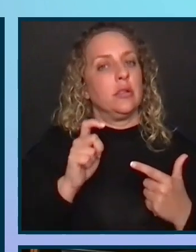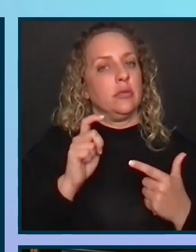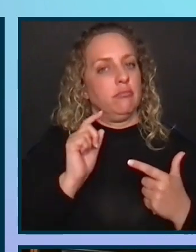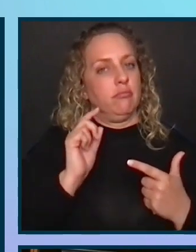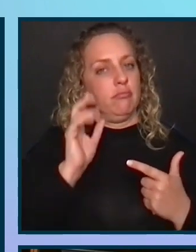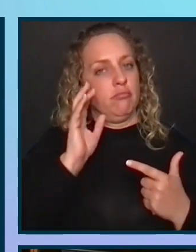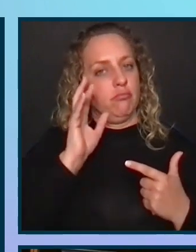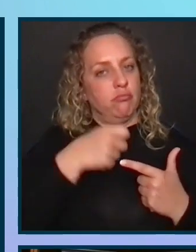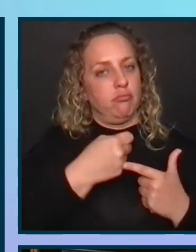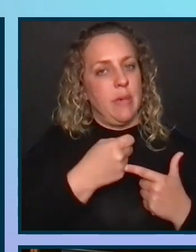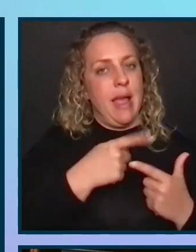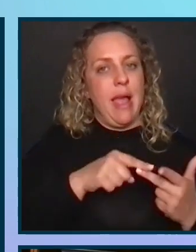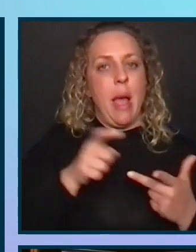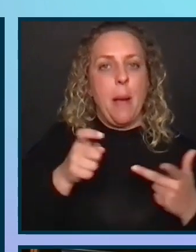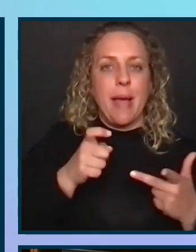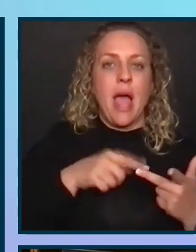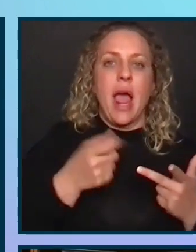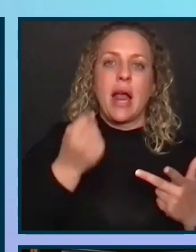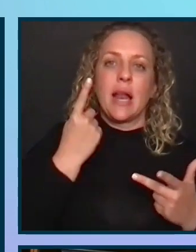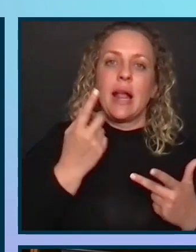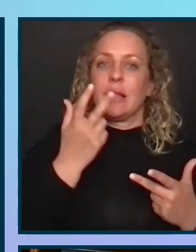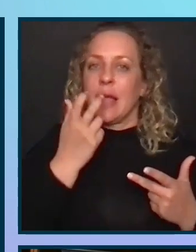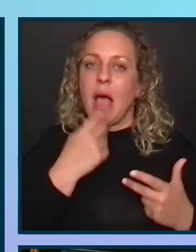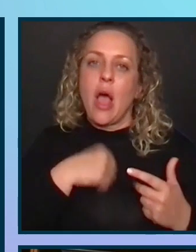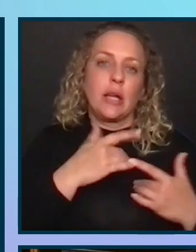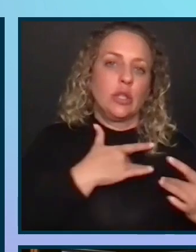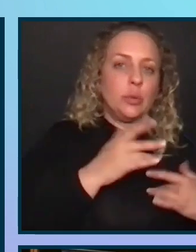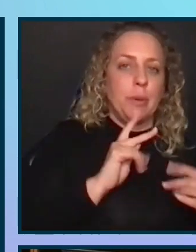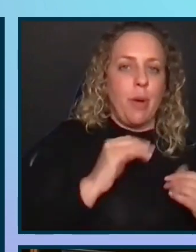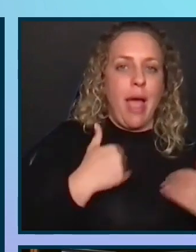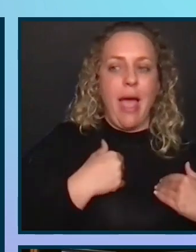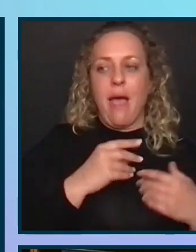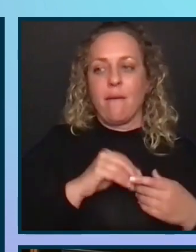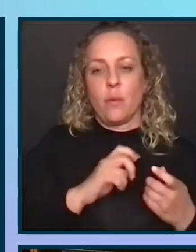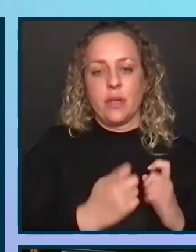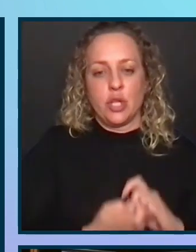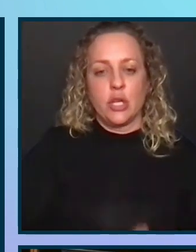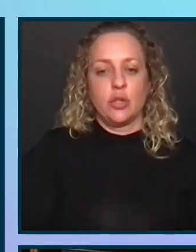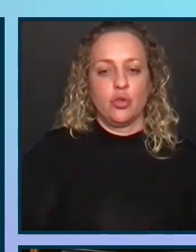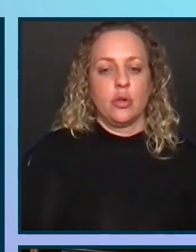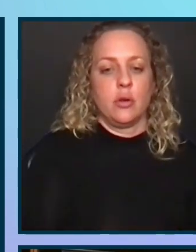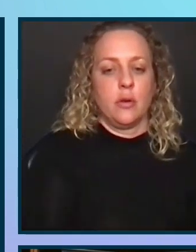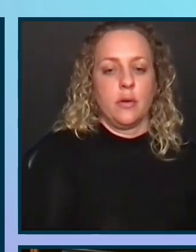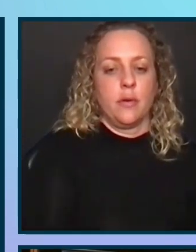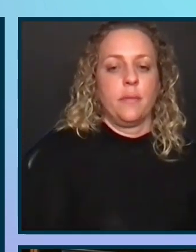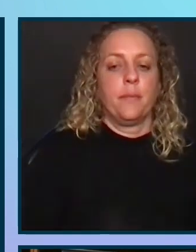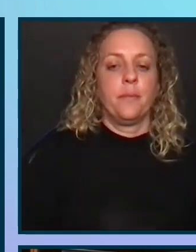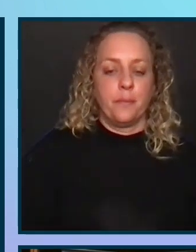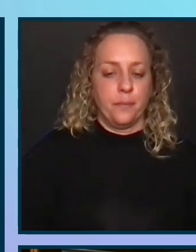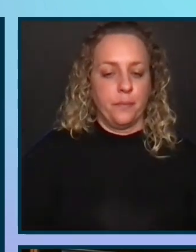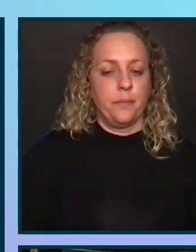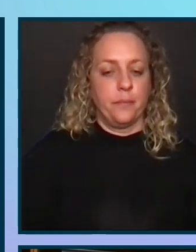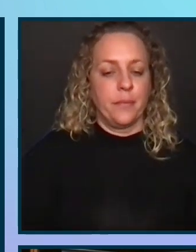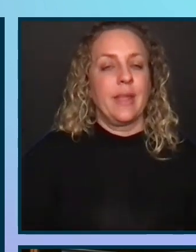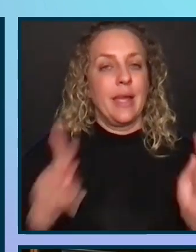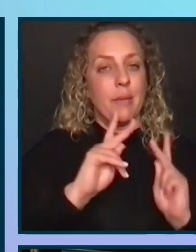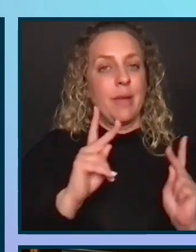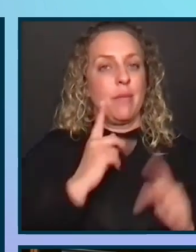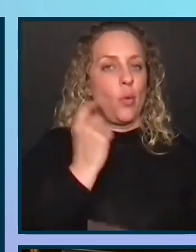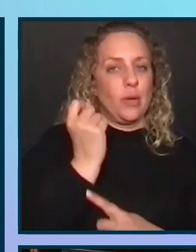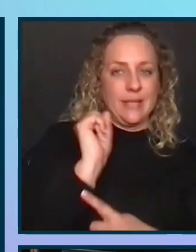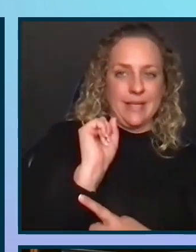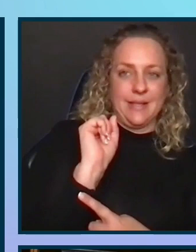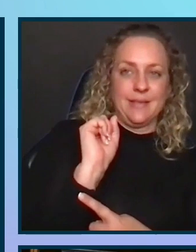and you're managing and understanding the doubts and concerns that people will have about the change. People are going to resist